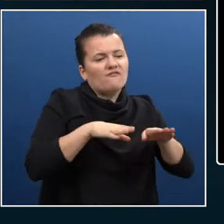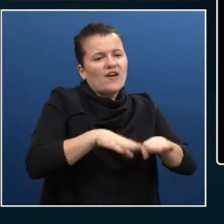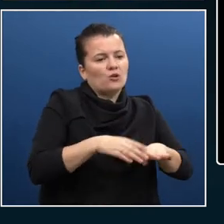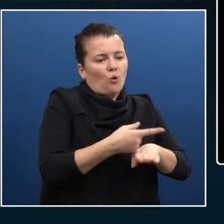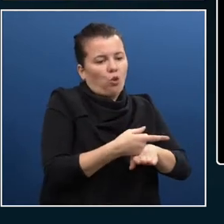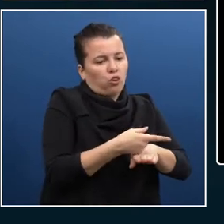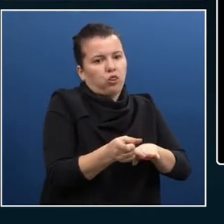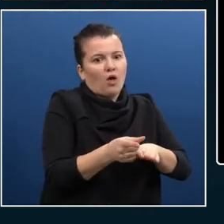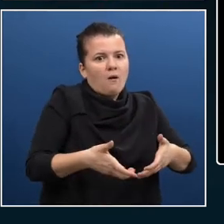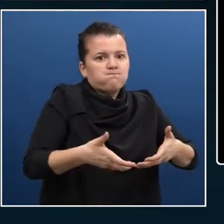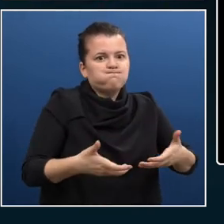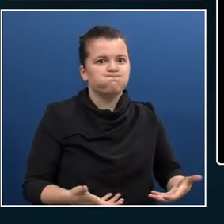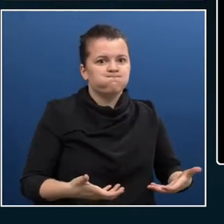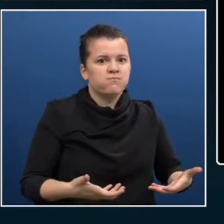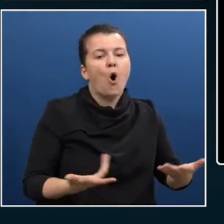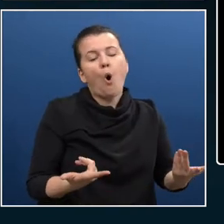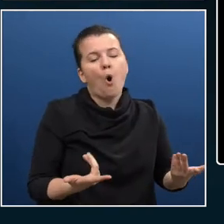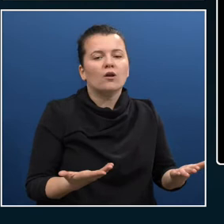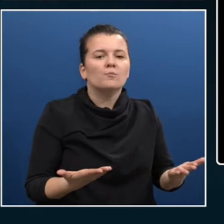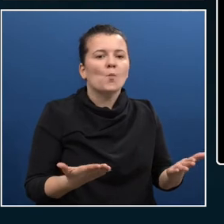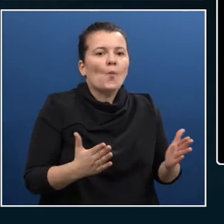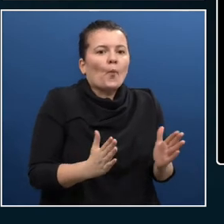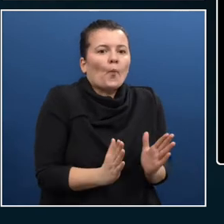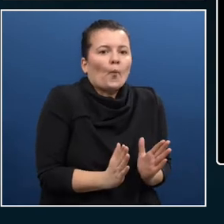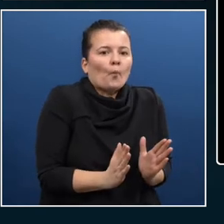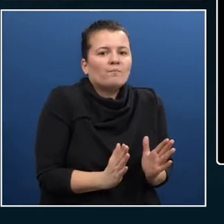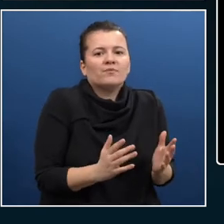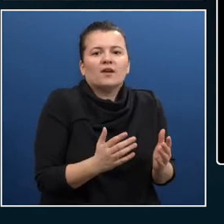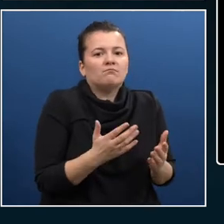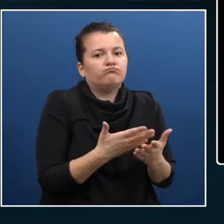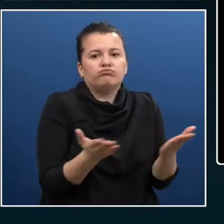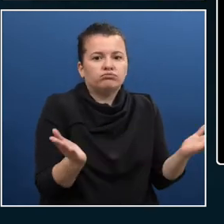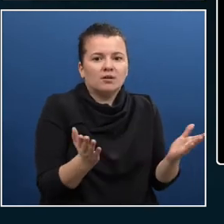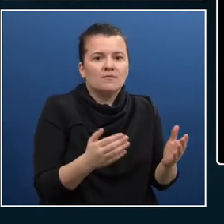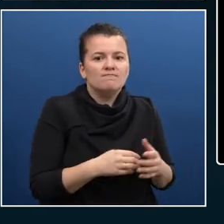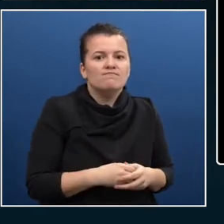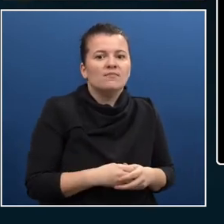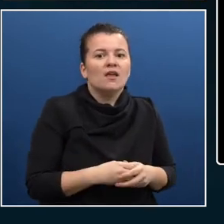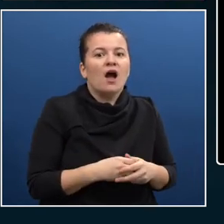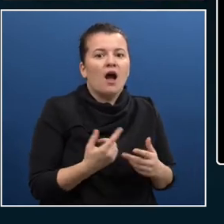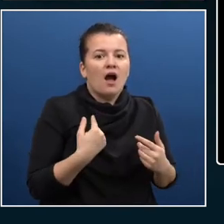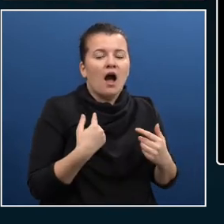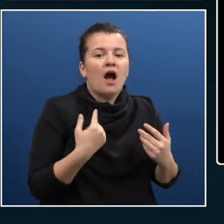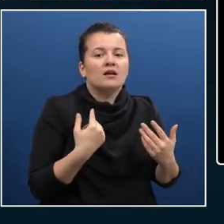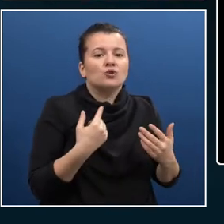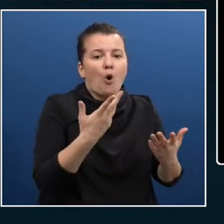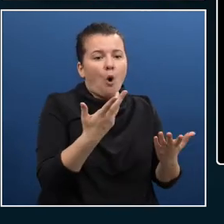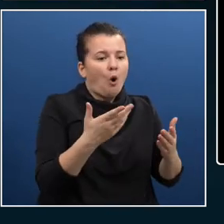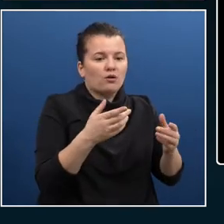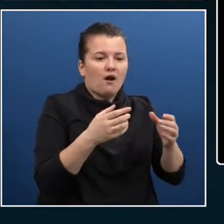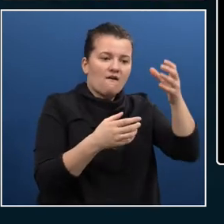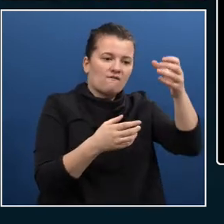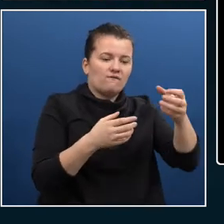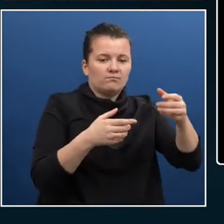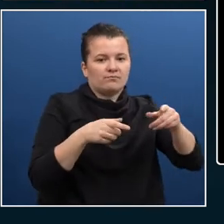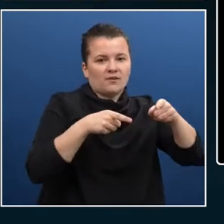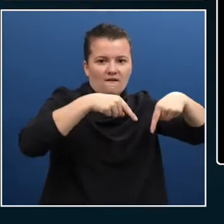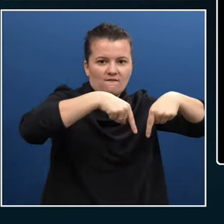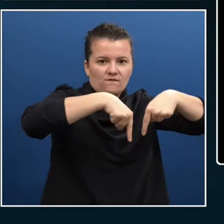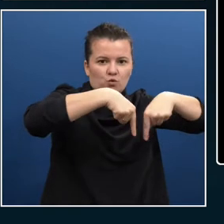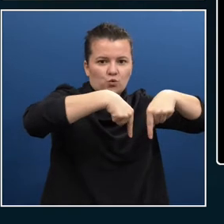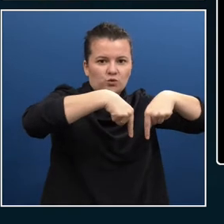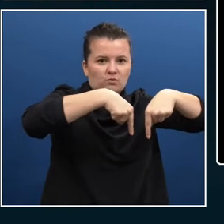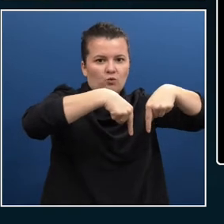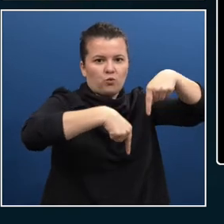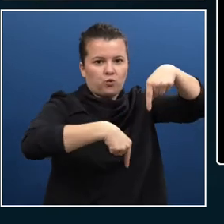kilos. I'm 50 kilos whipper for me. And then I put my heart, four foot one or 120 centimeters. And it had a calling baby and a very tall man. I